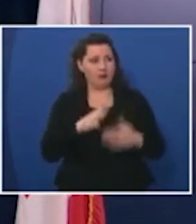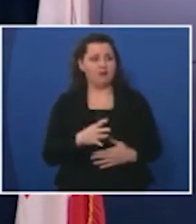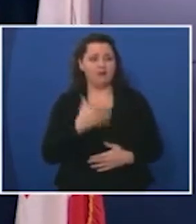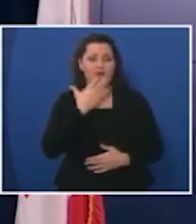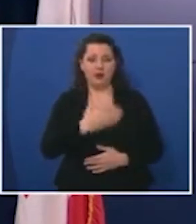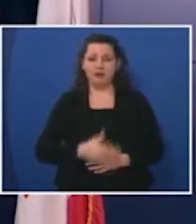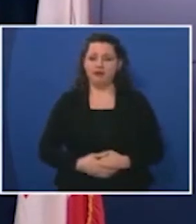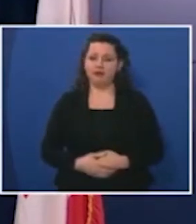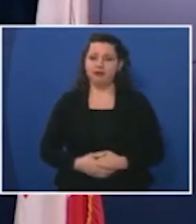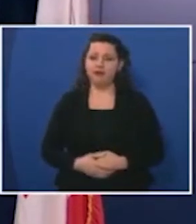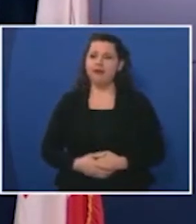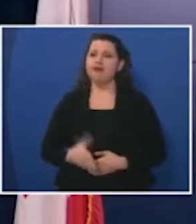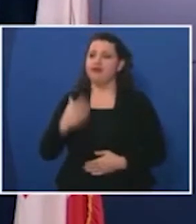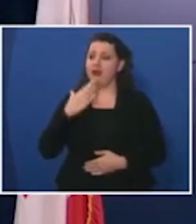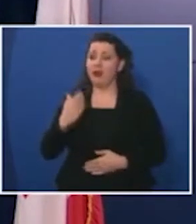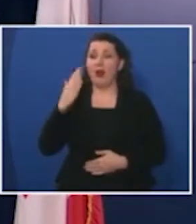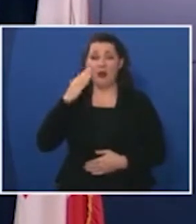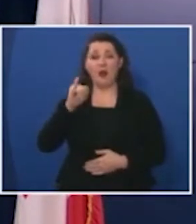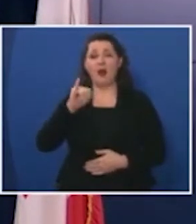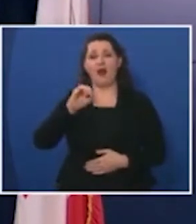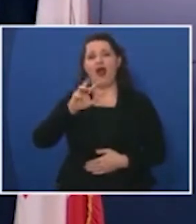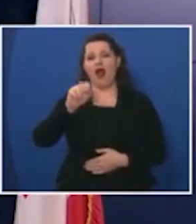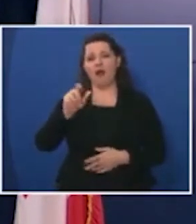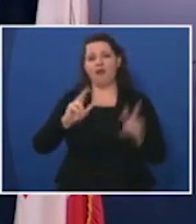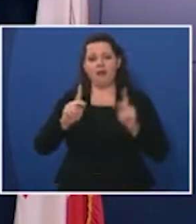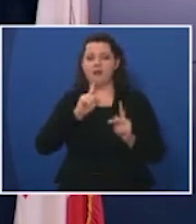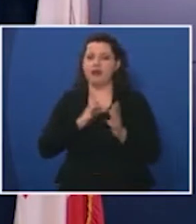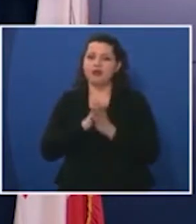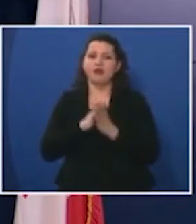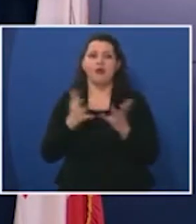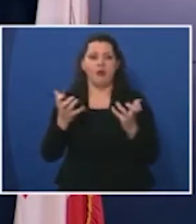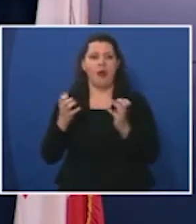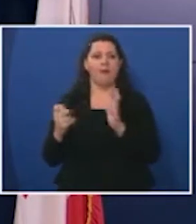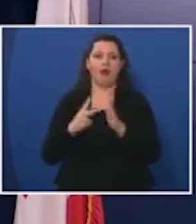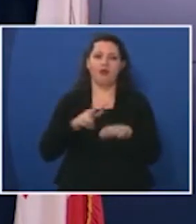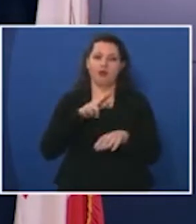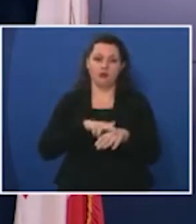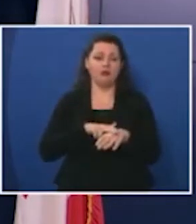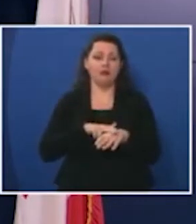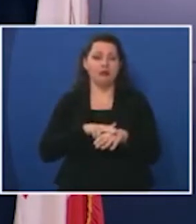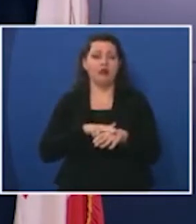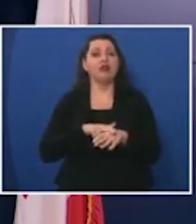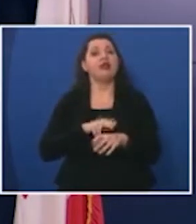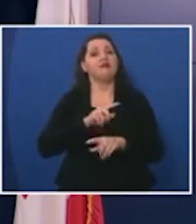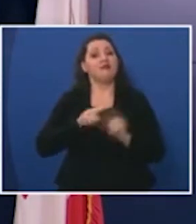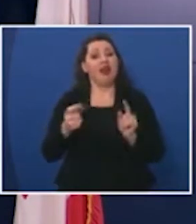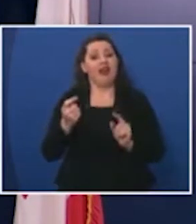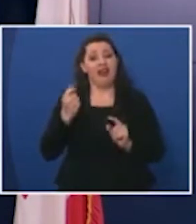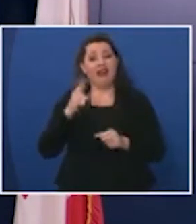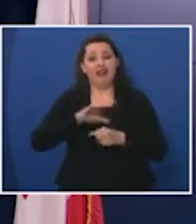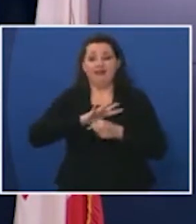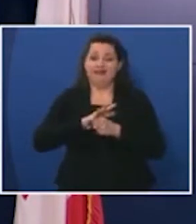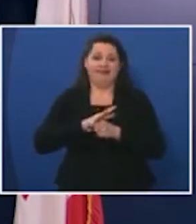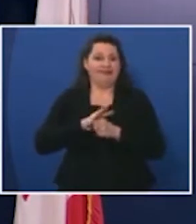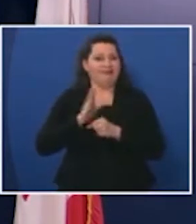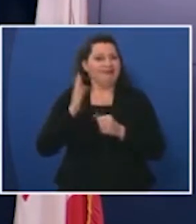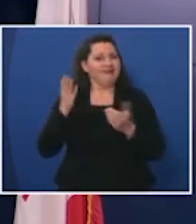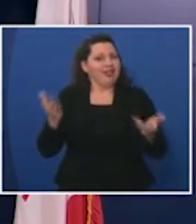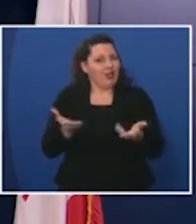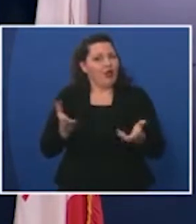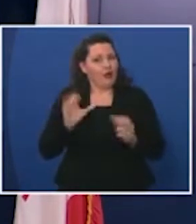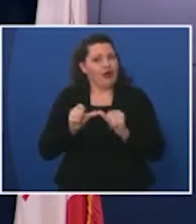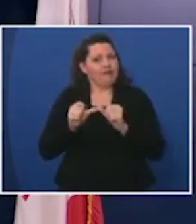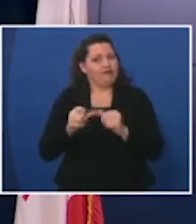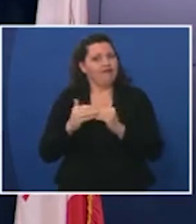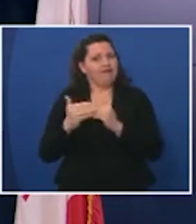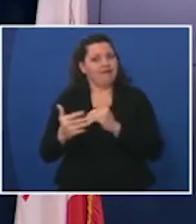so I know Iowans are eager to get things back to the way that they were but COVID-19 it's here to stay for a while but with